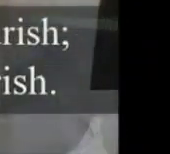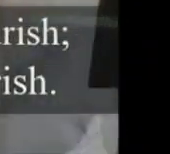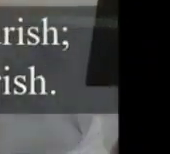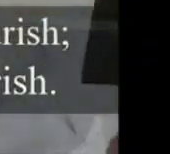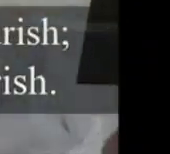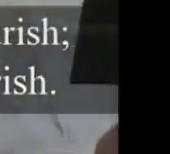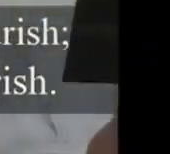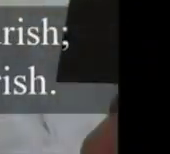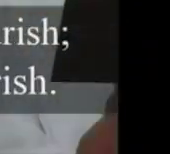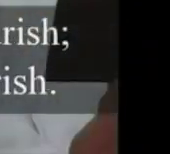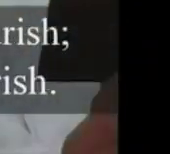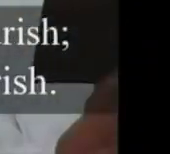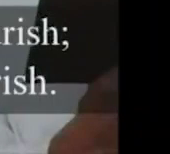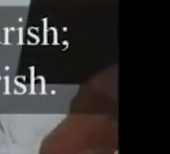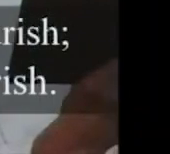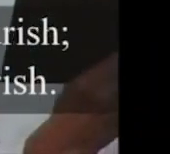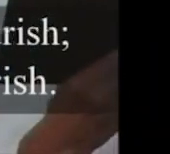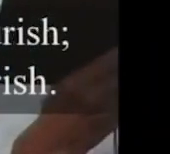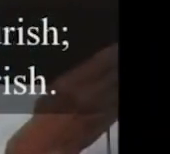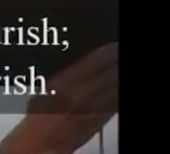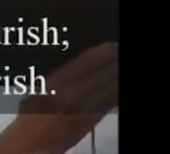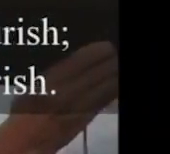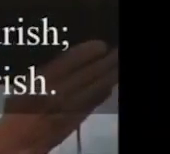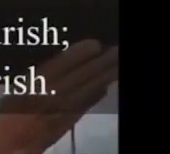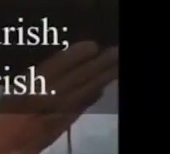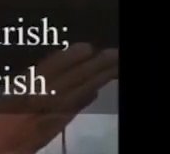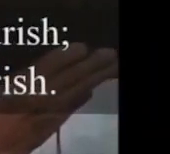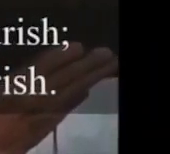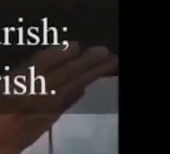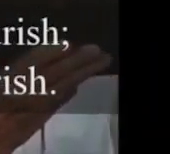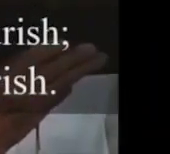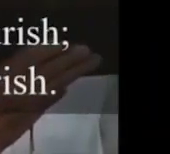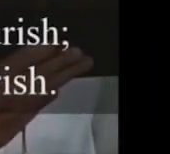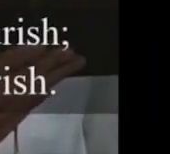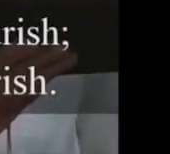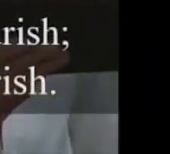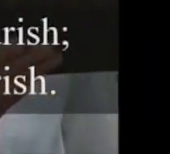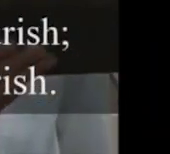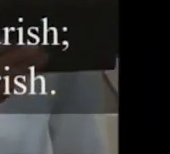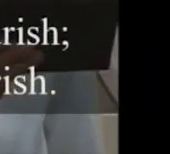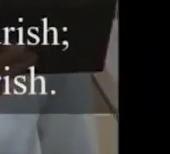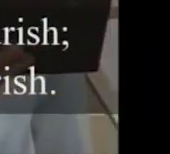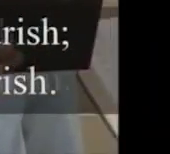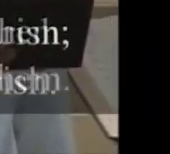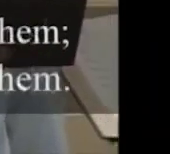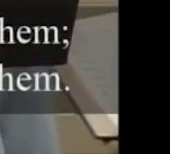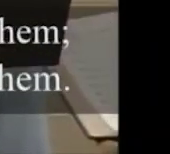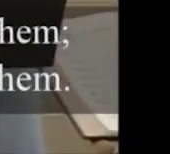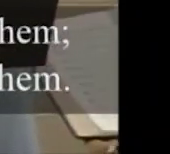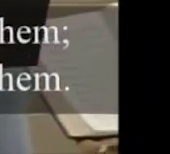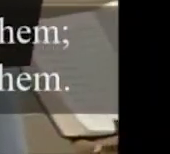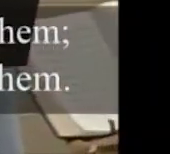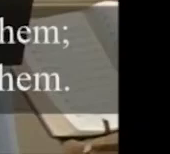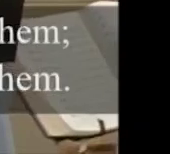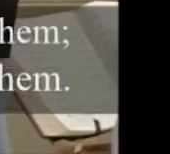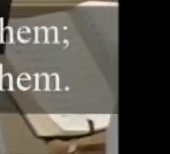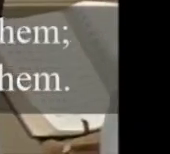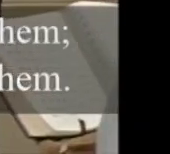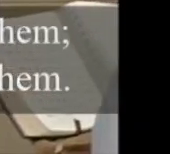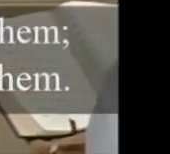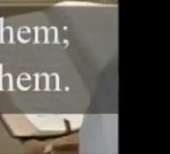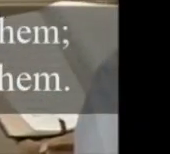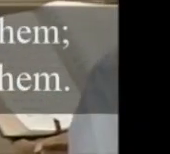can then nourish, in his holy courts they flourish. From all